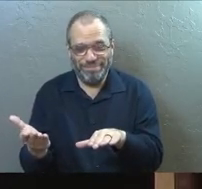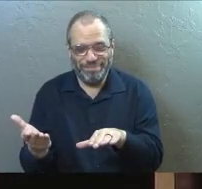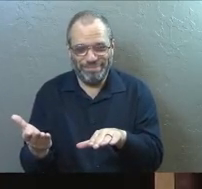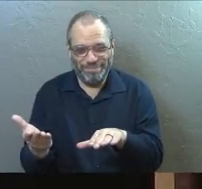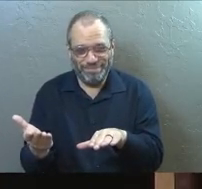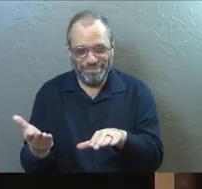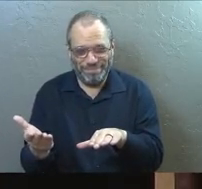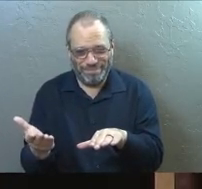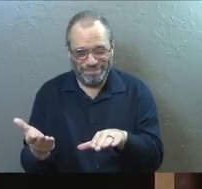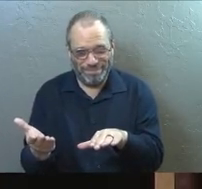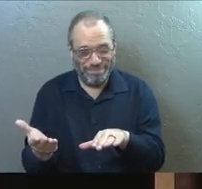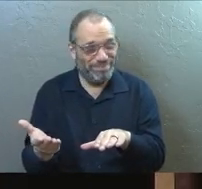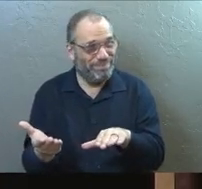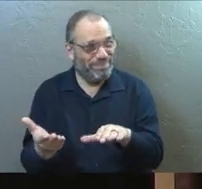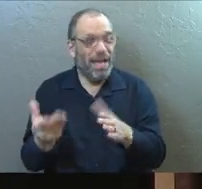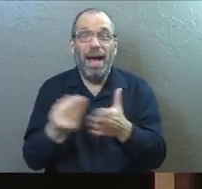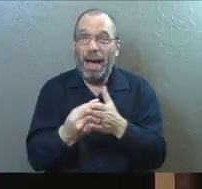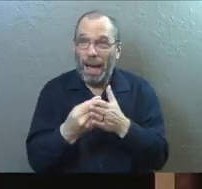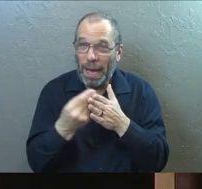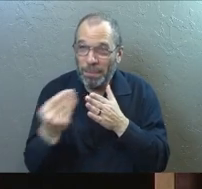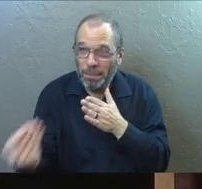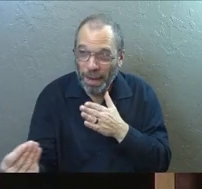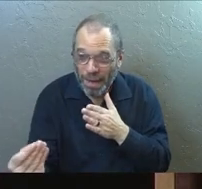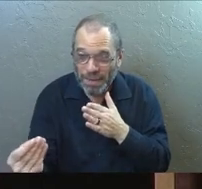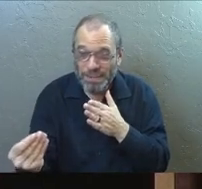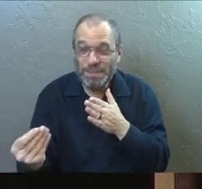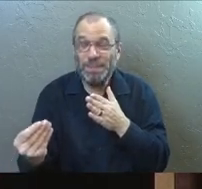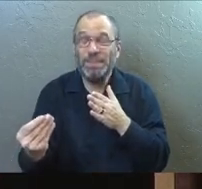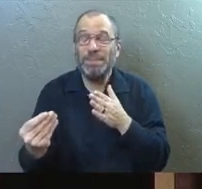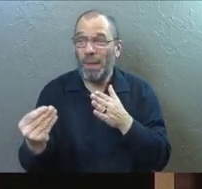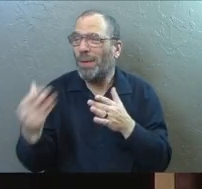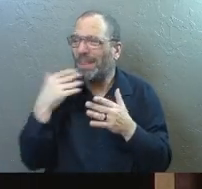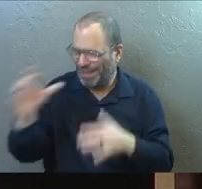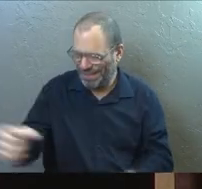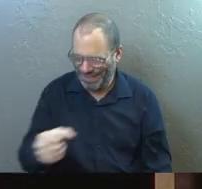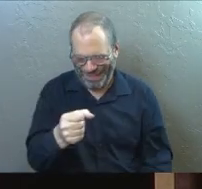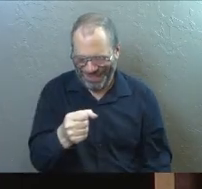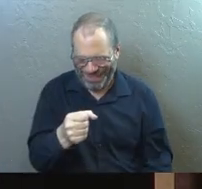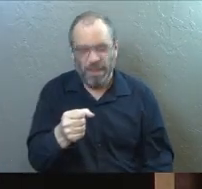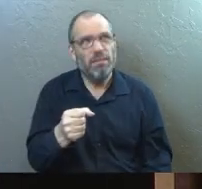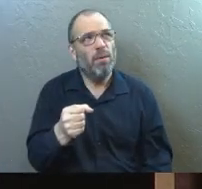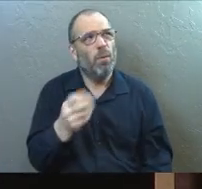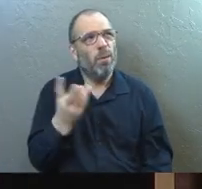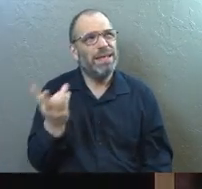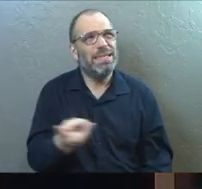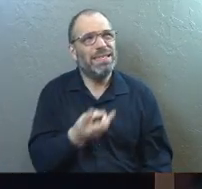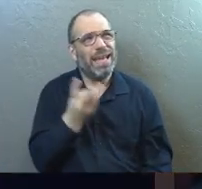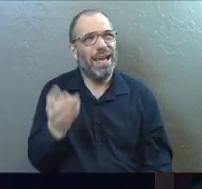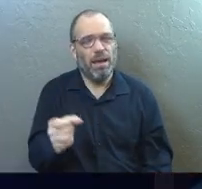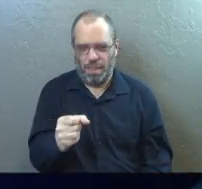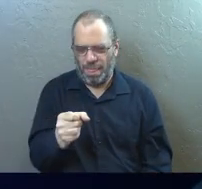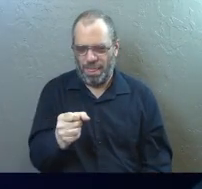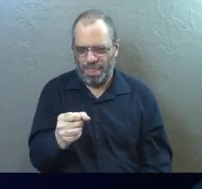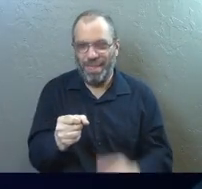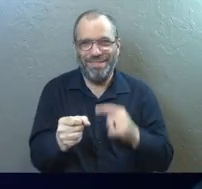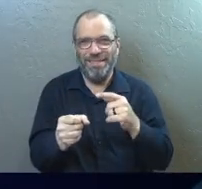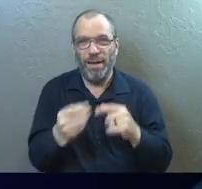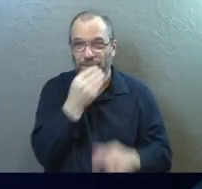I went and bought them, and I think Wednesday, and